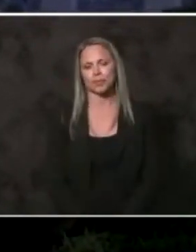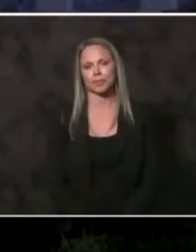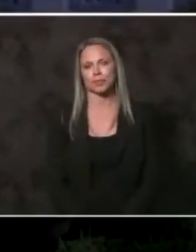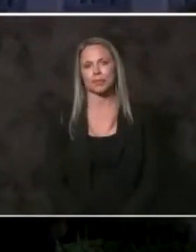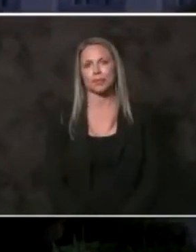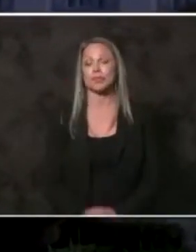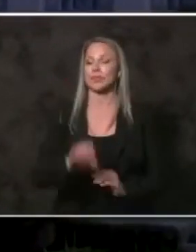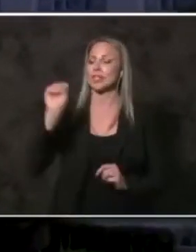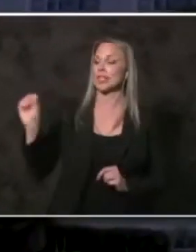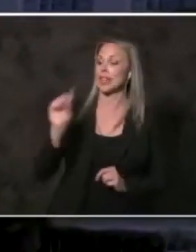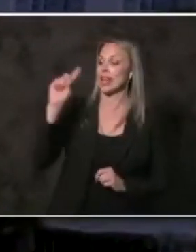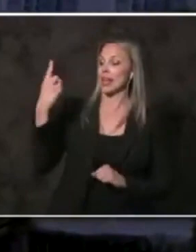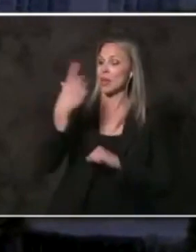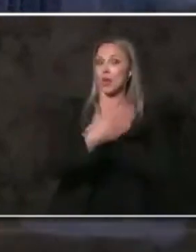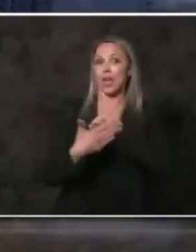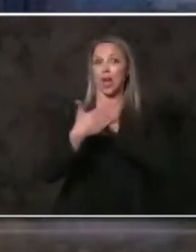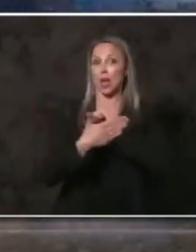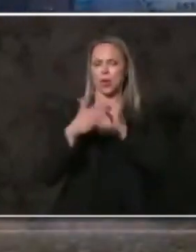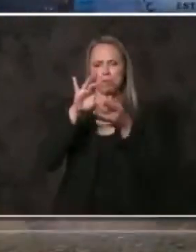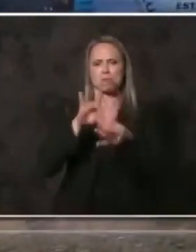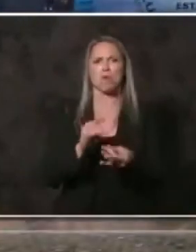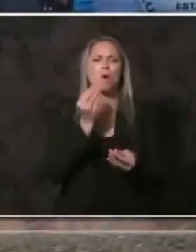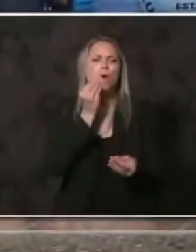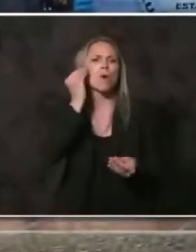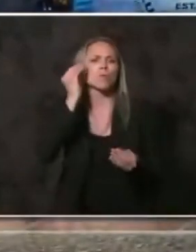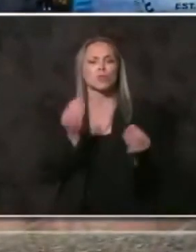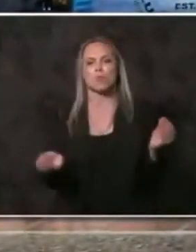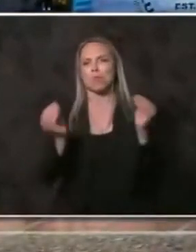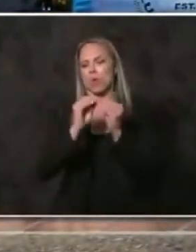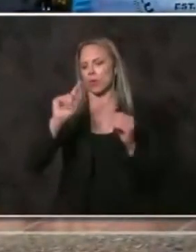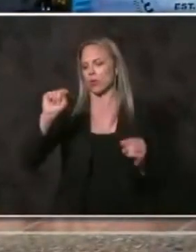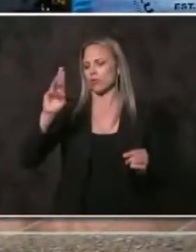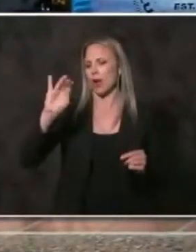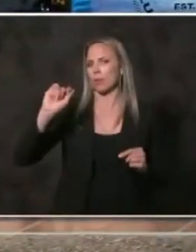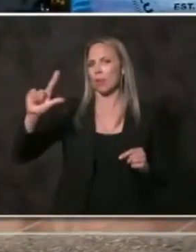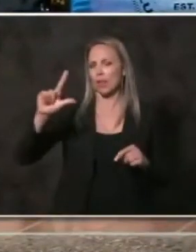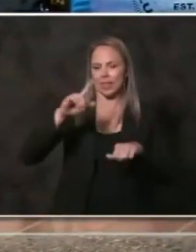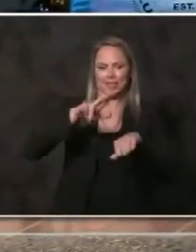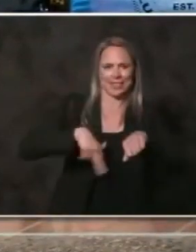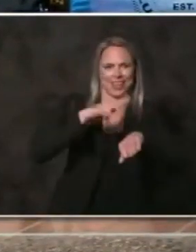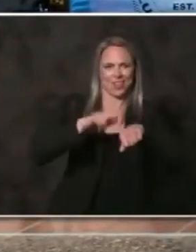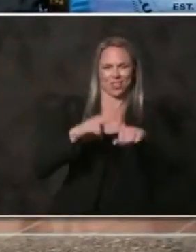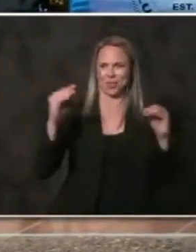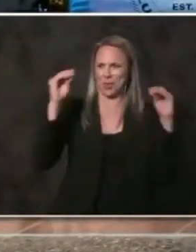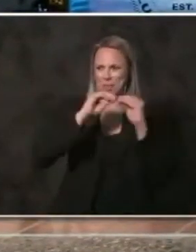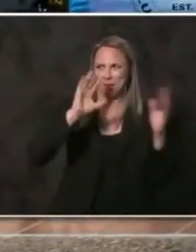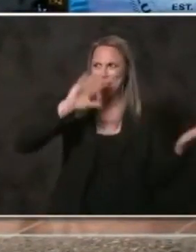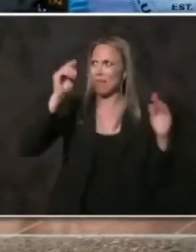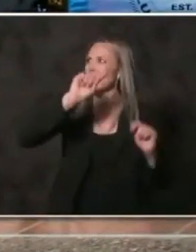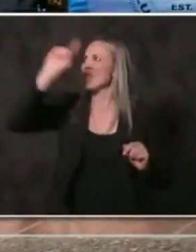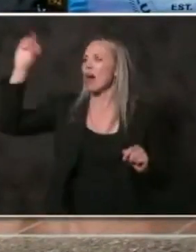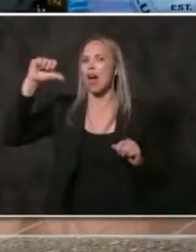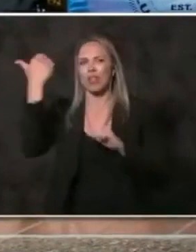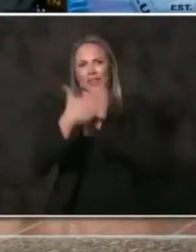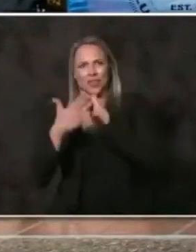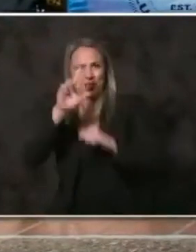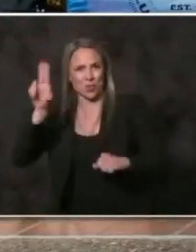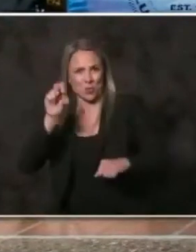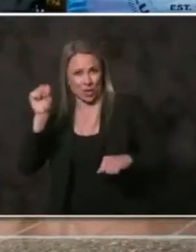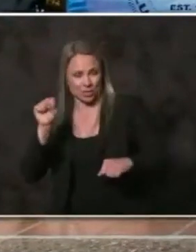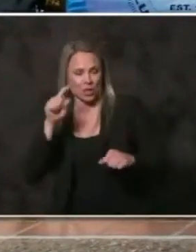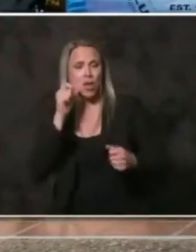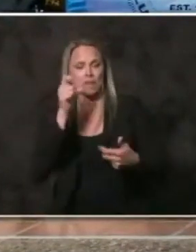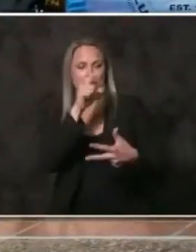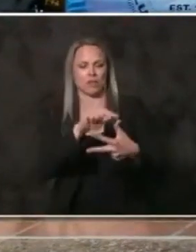San Diego County is home to more tribal nations than any other county in the United States. Those tribal nations are